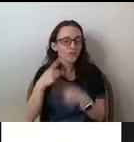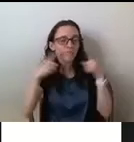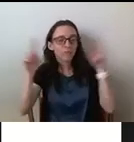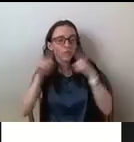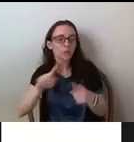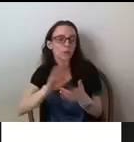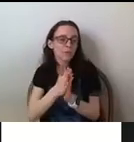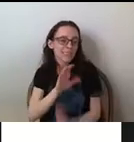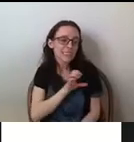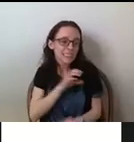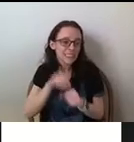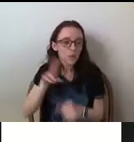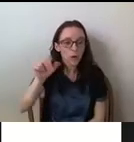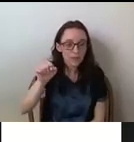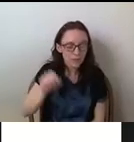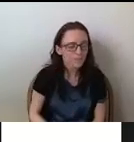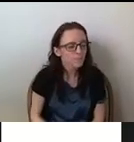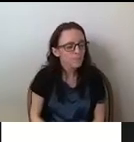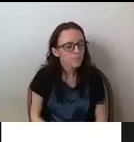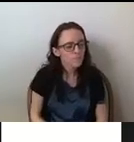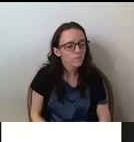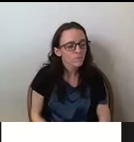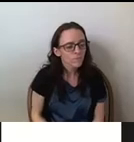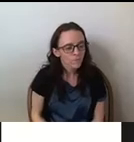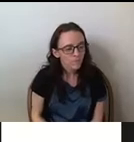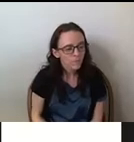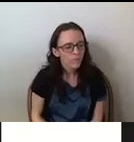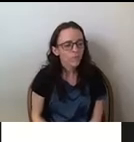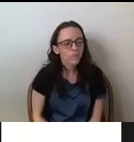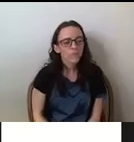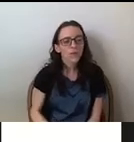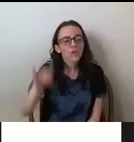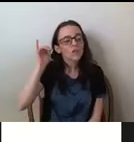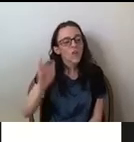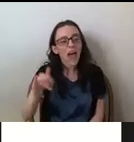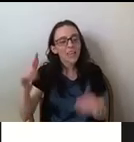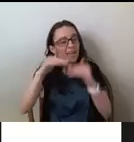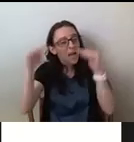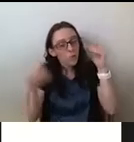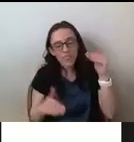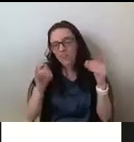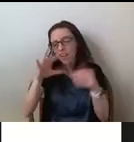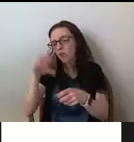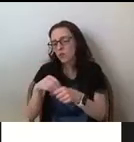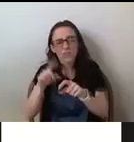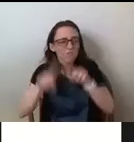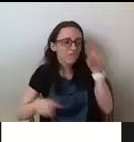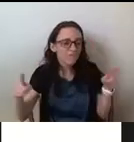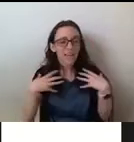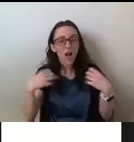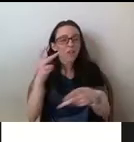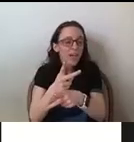images of women, of black women belonging have manifested in contemporary social inequities that include health care, education and voting,